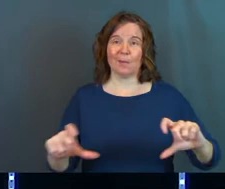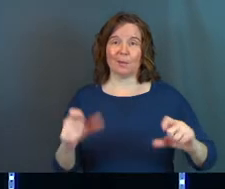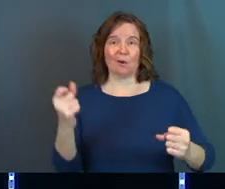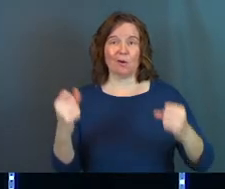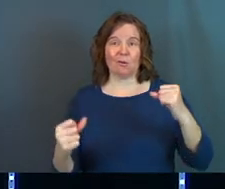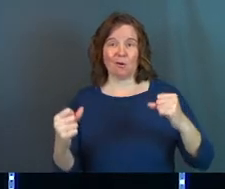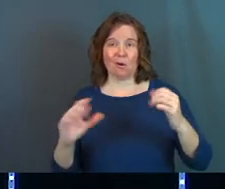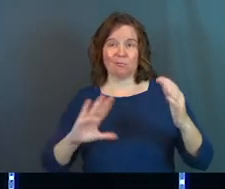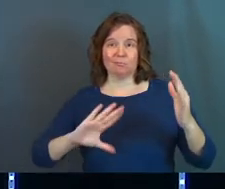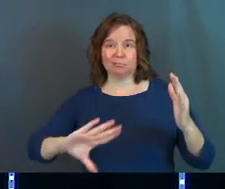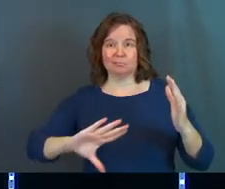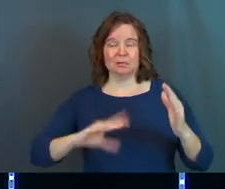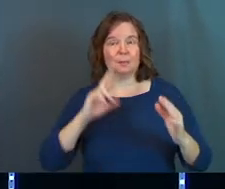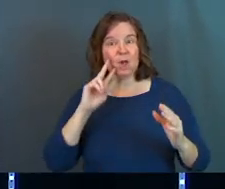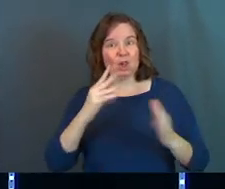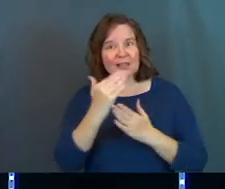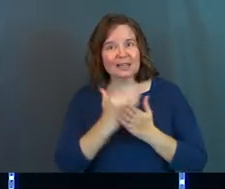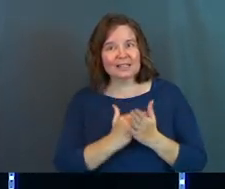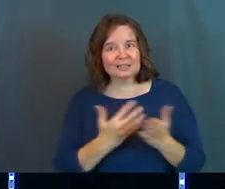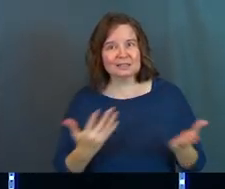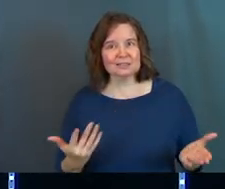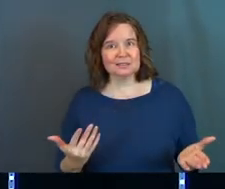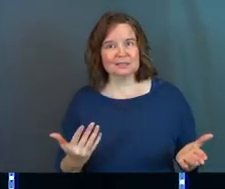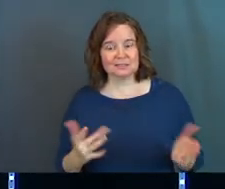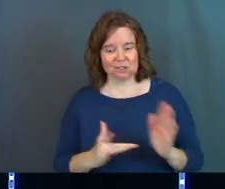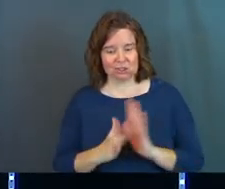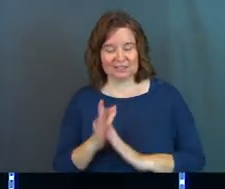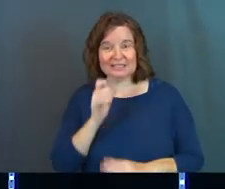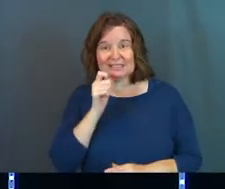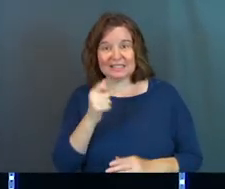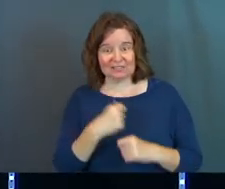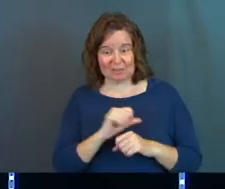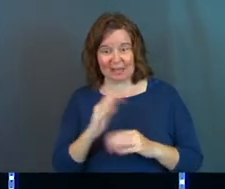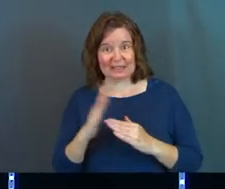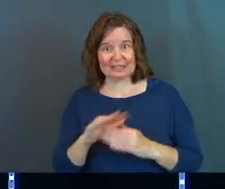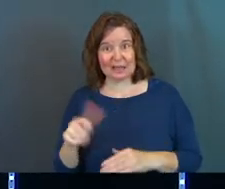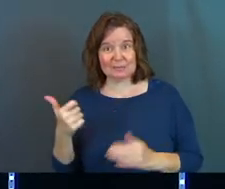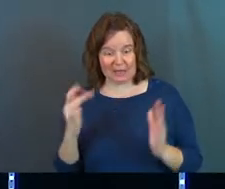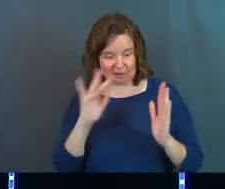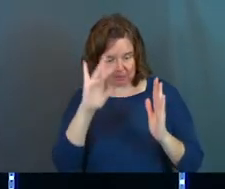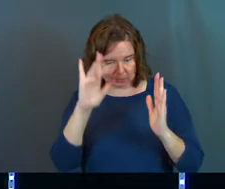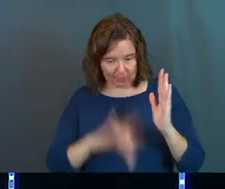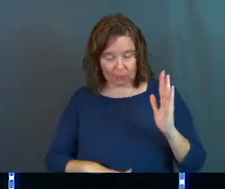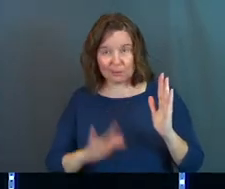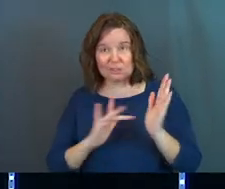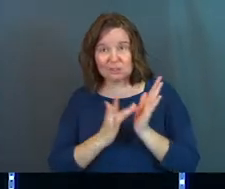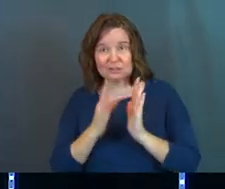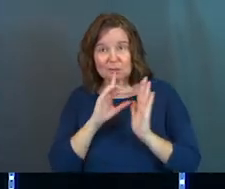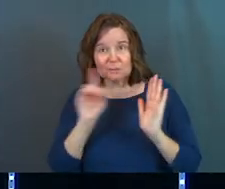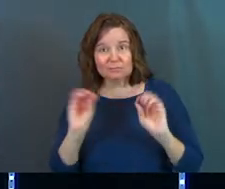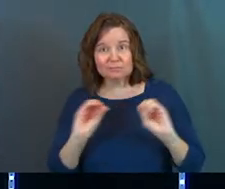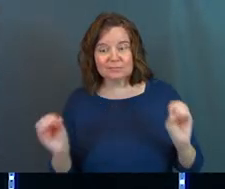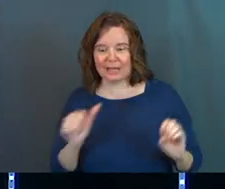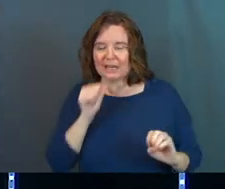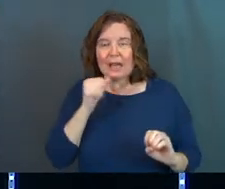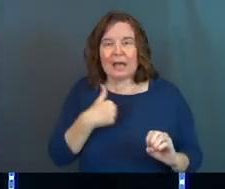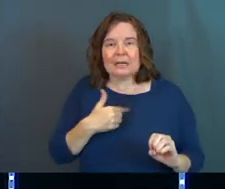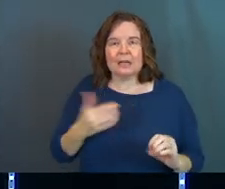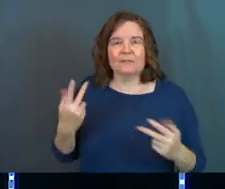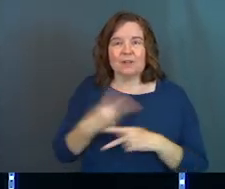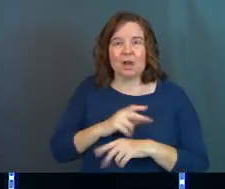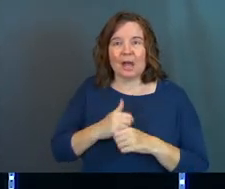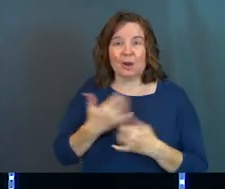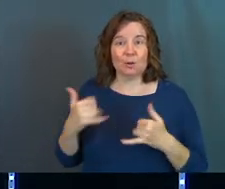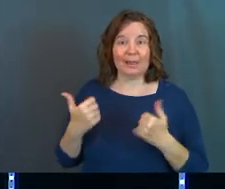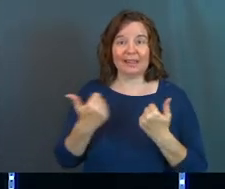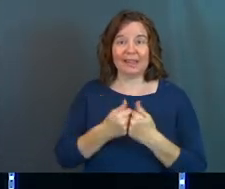on your car, but look at the list. Jesus didn't even make the top 10. And it wasn't that I just didn't figure